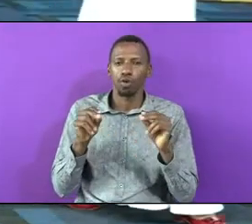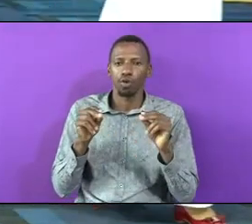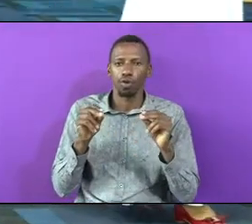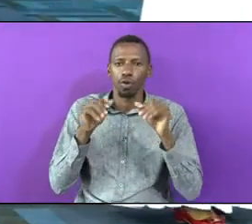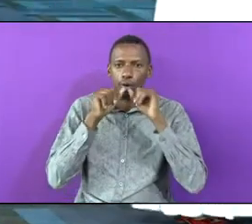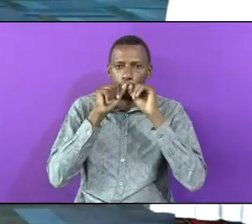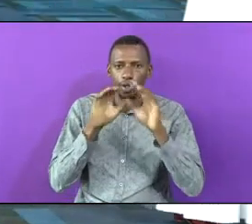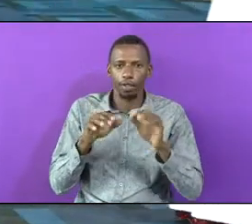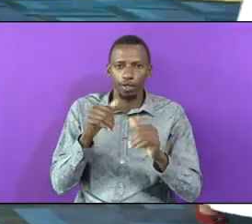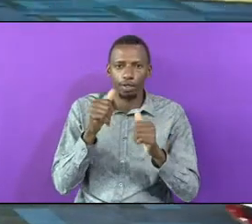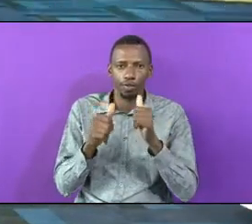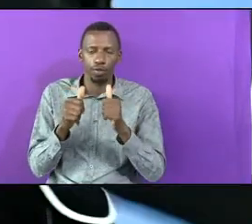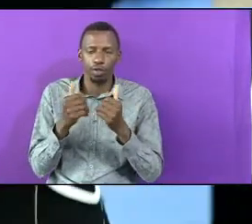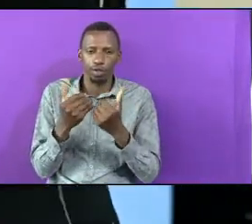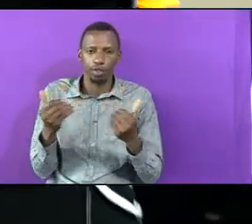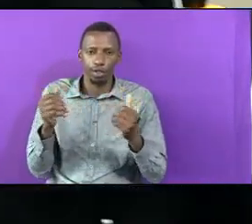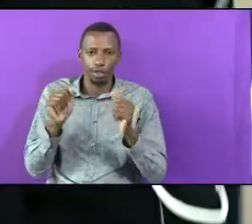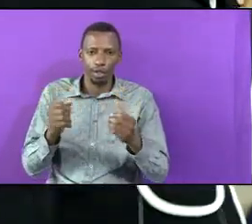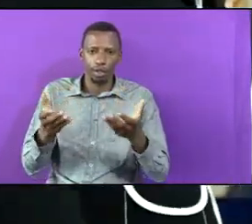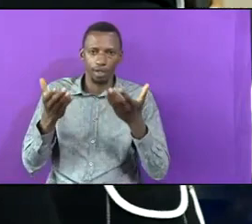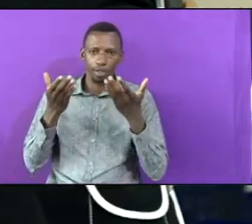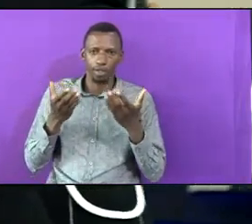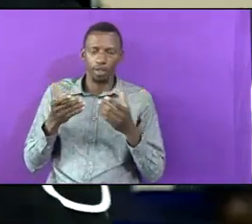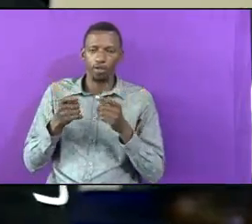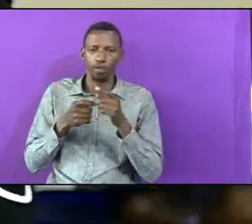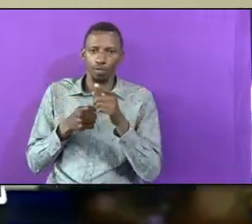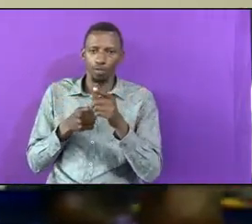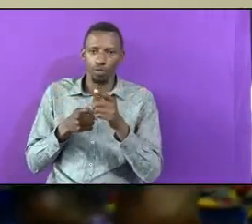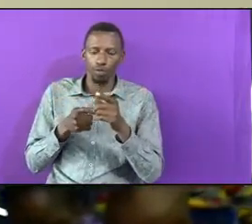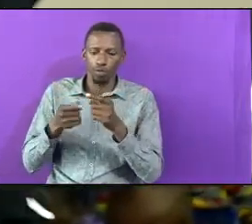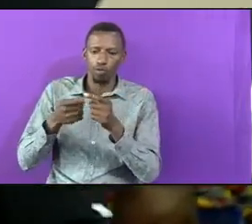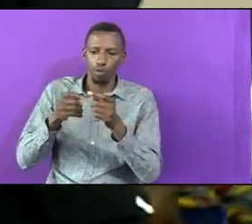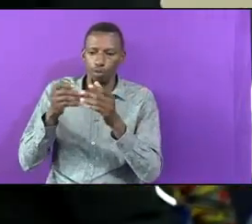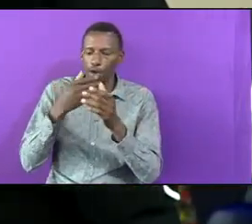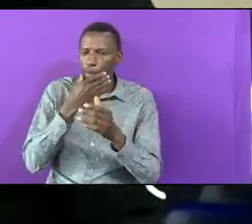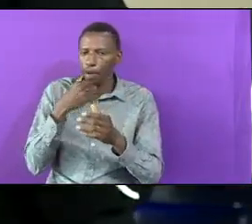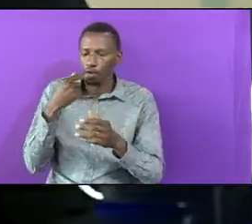Your Children Can Receive From You From A Man Who Works With The Devil